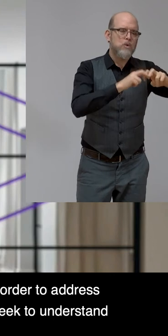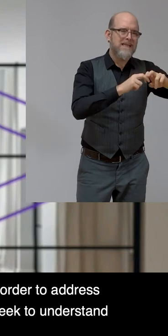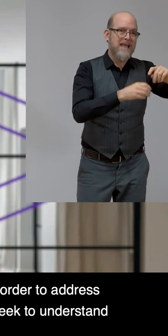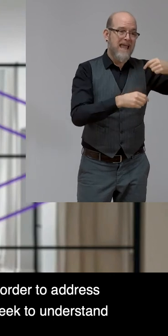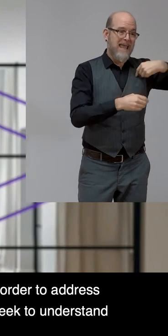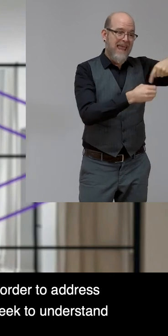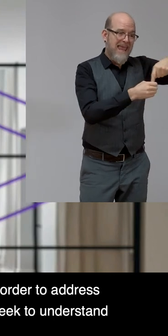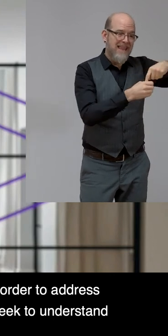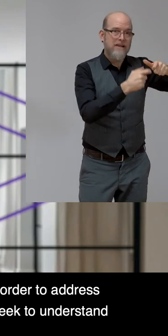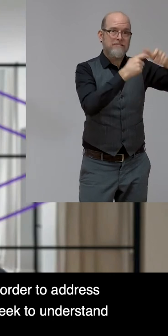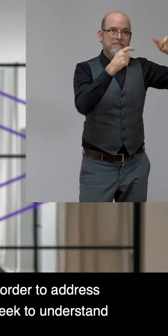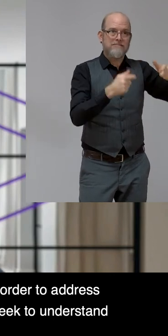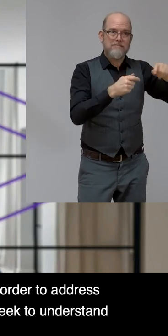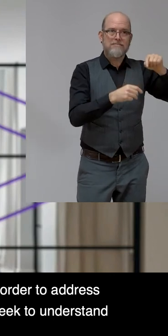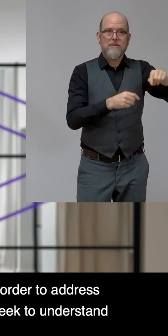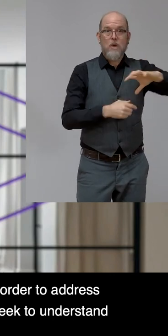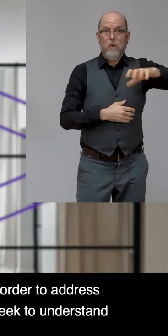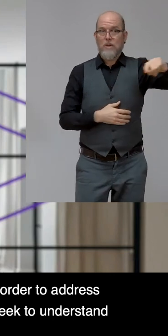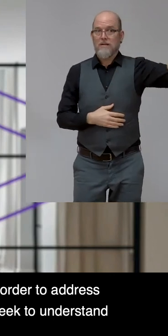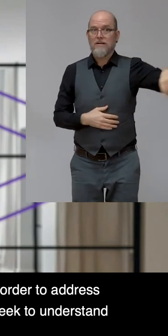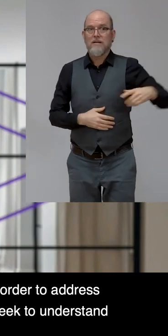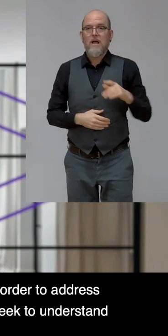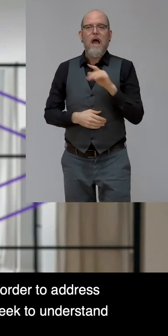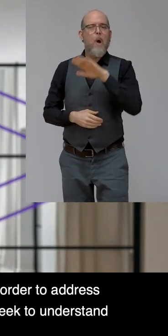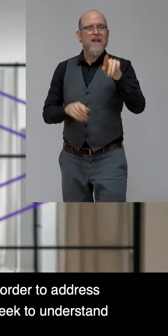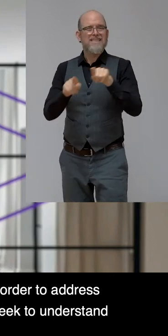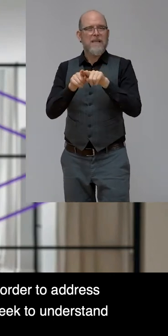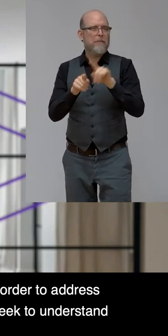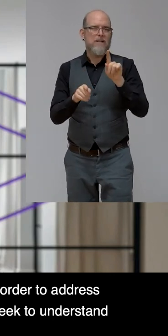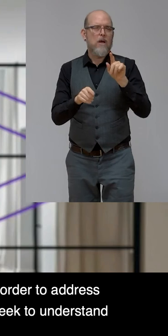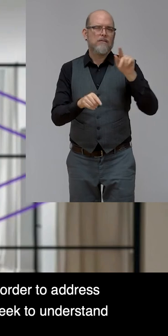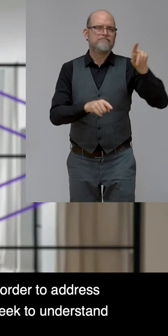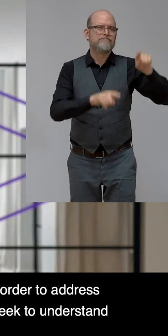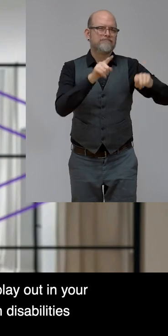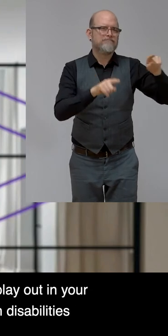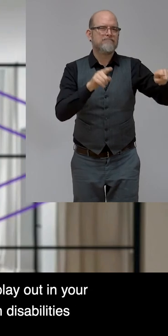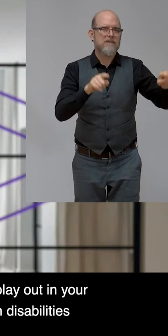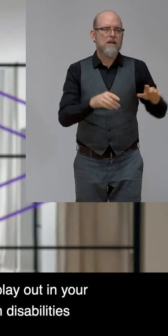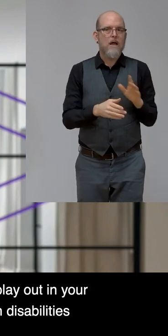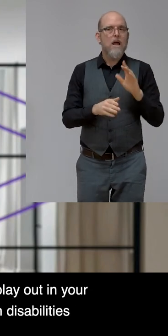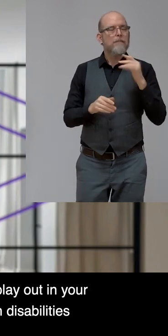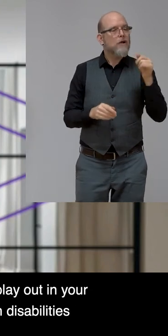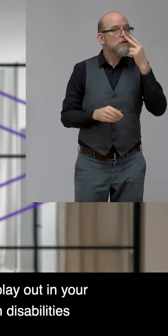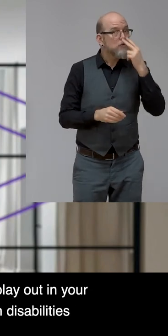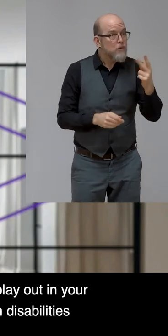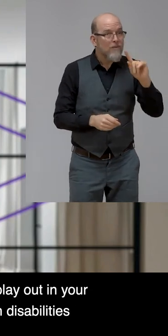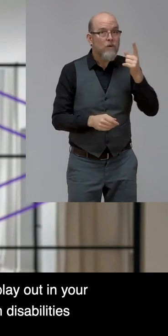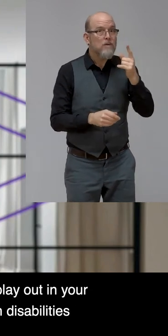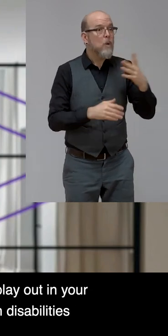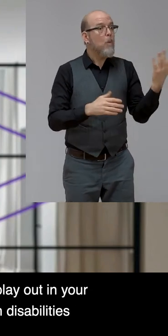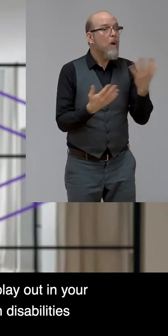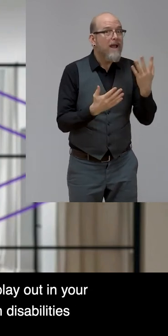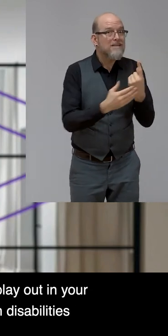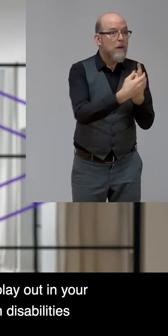improvement, organizations, in my opinion, you know, first seek to understand how your culture factors, how